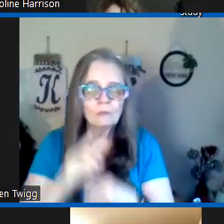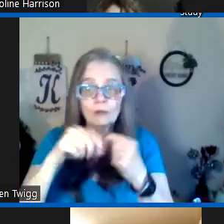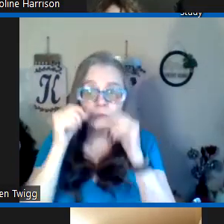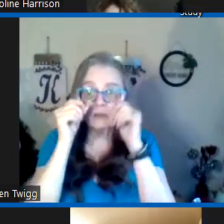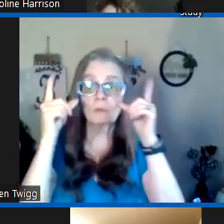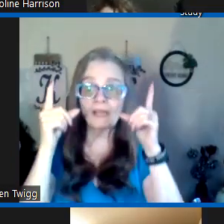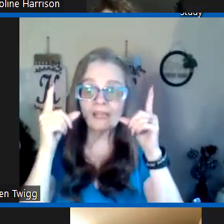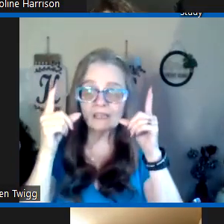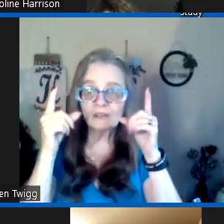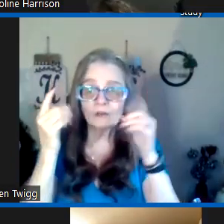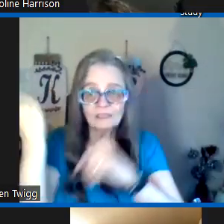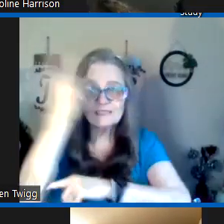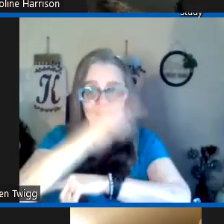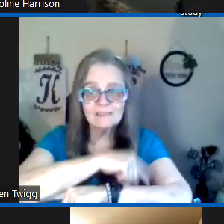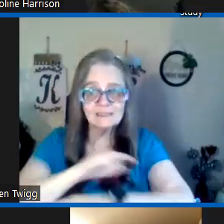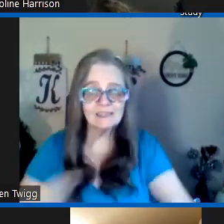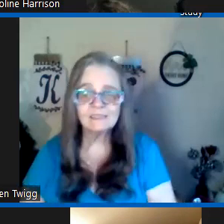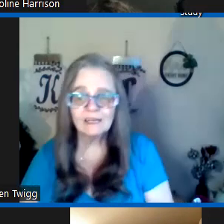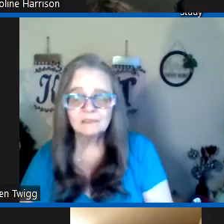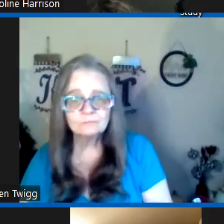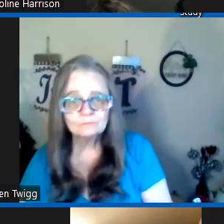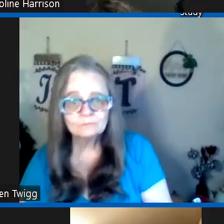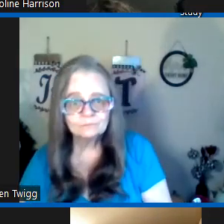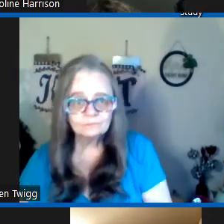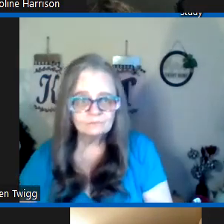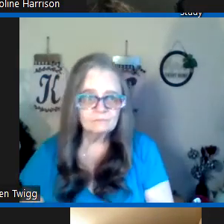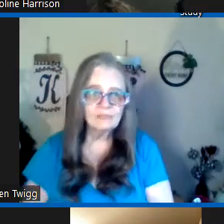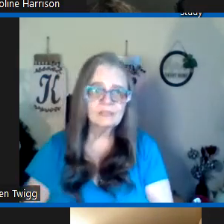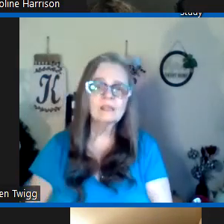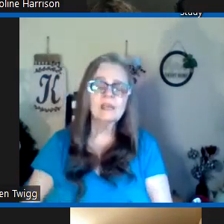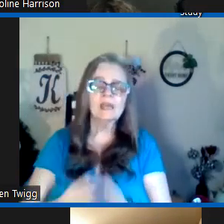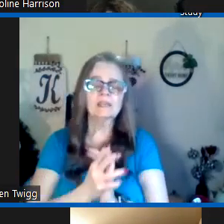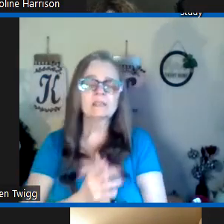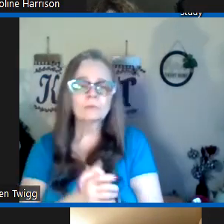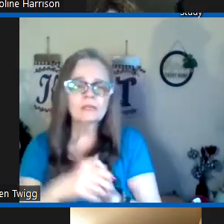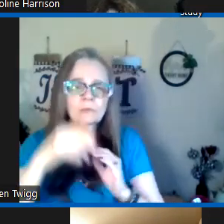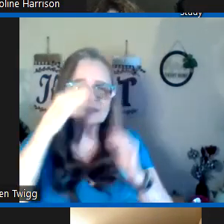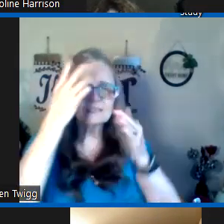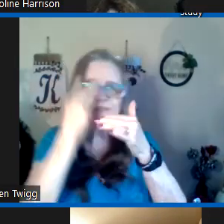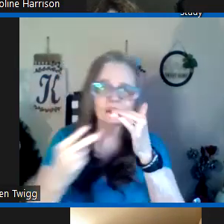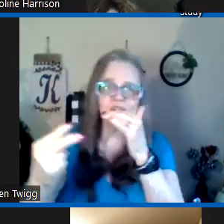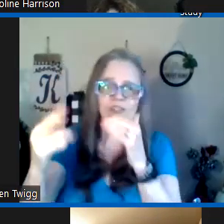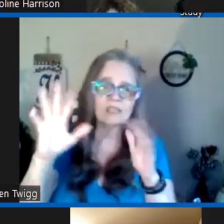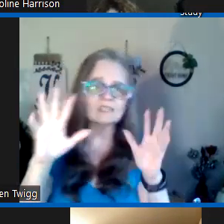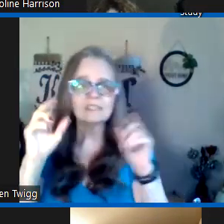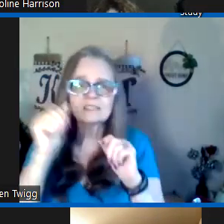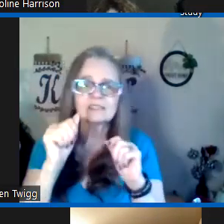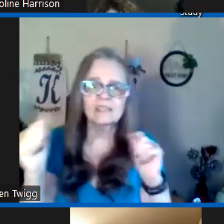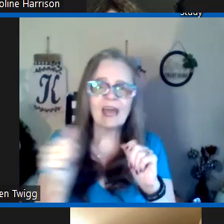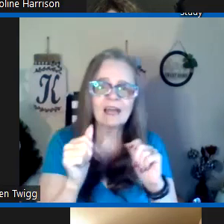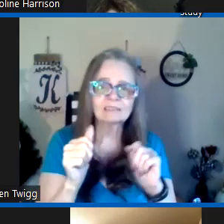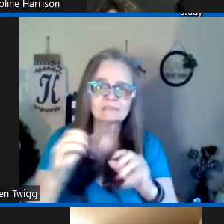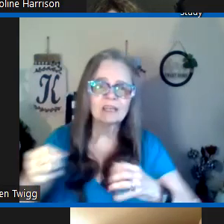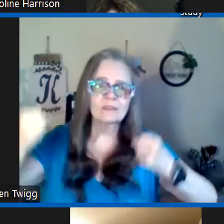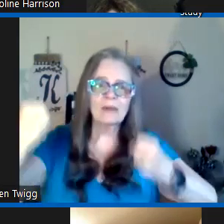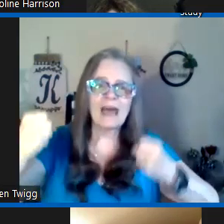when we're awake or at least in the daytime and uh what what is a vision it's